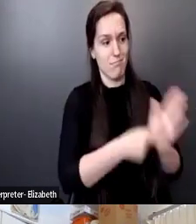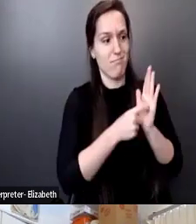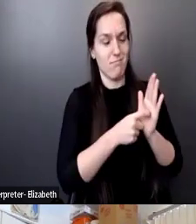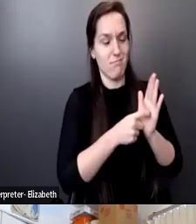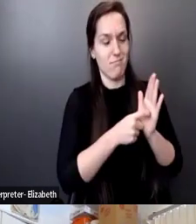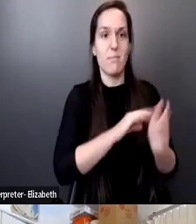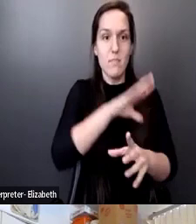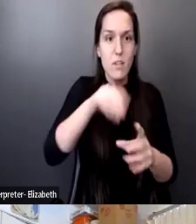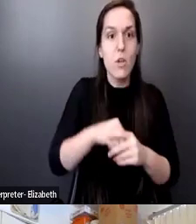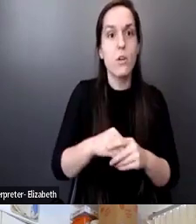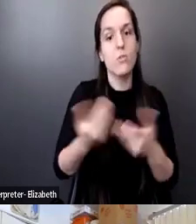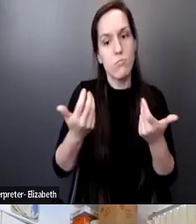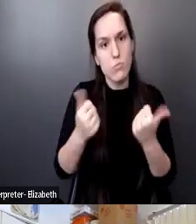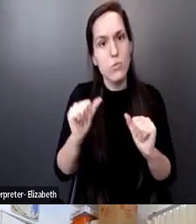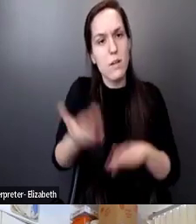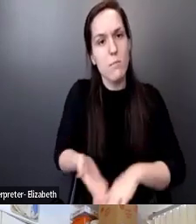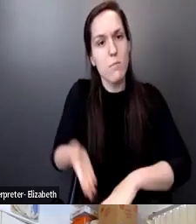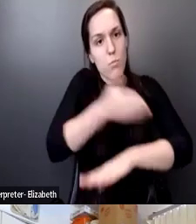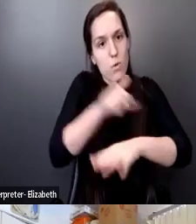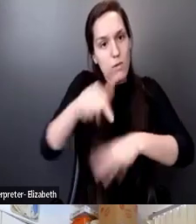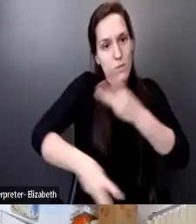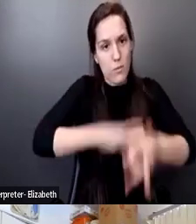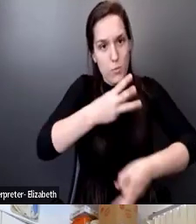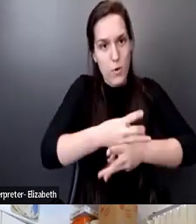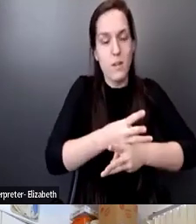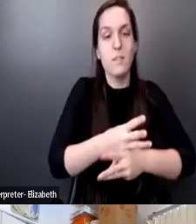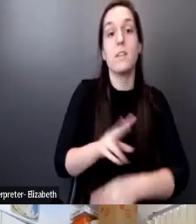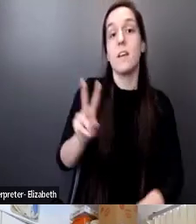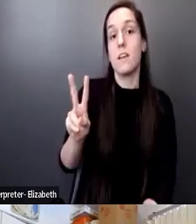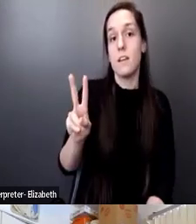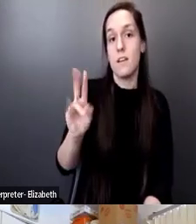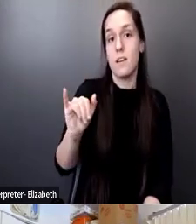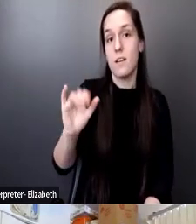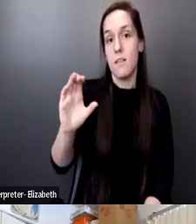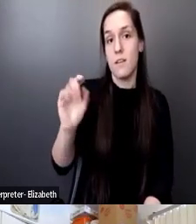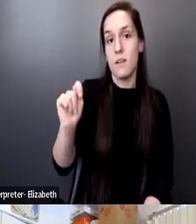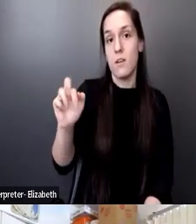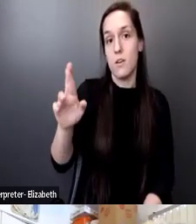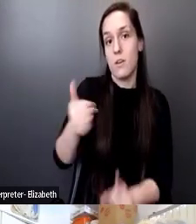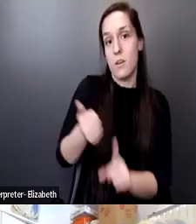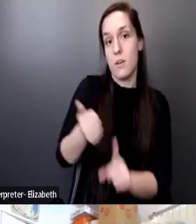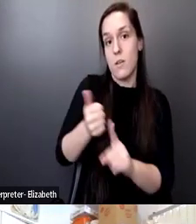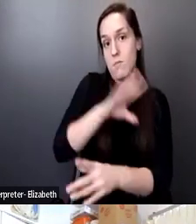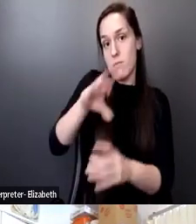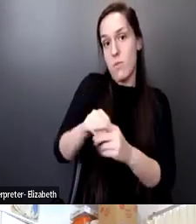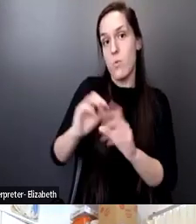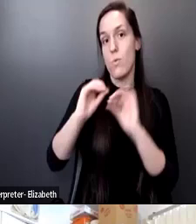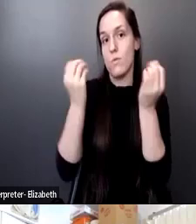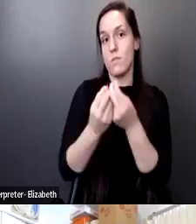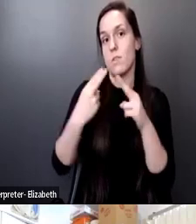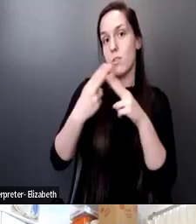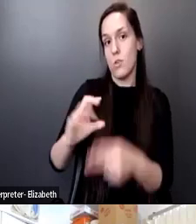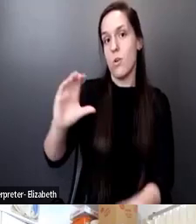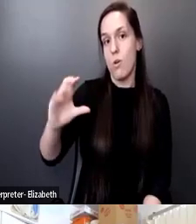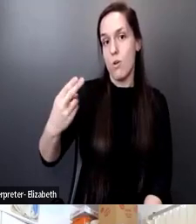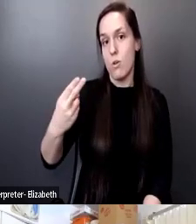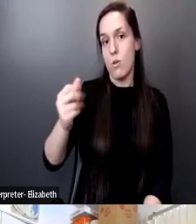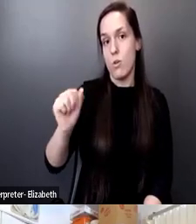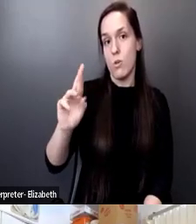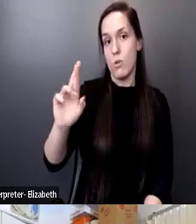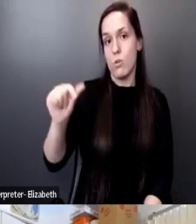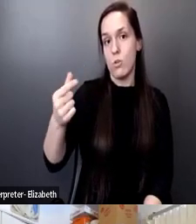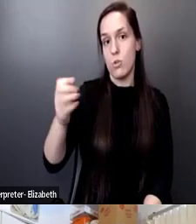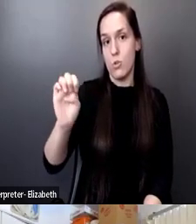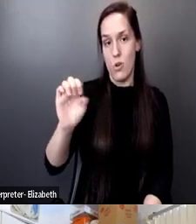do something to make things better. Victor was very active in an organization called Charge, which is a mental health